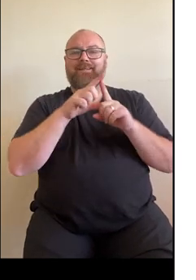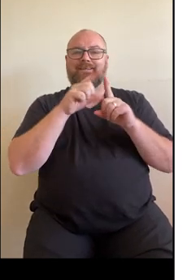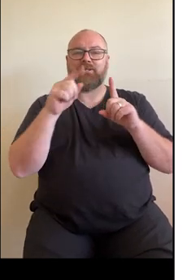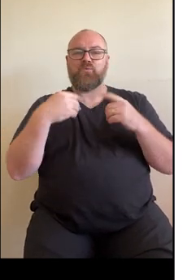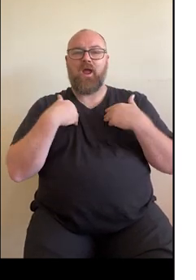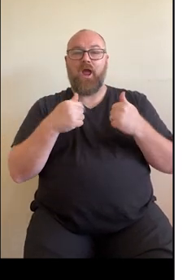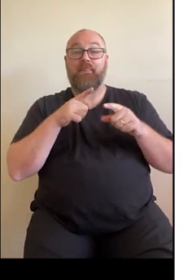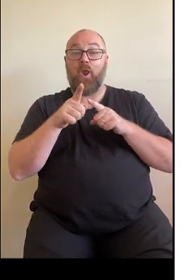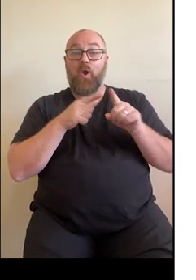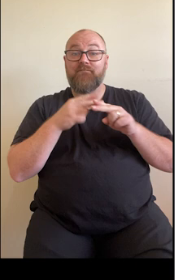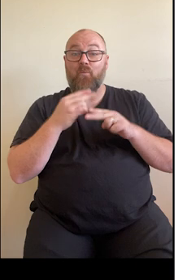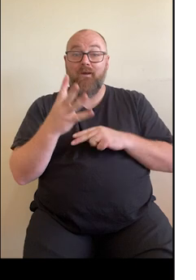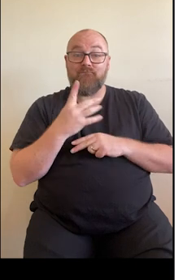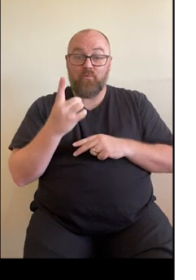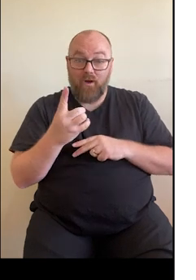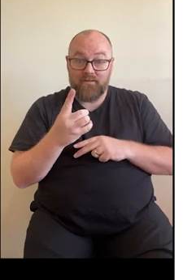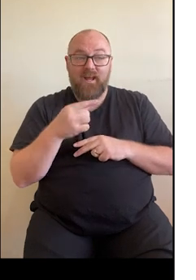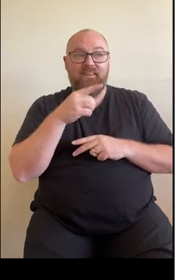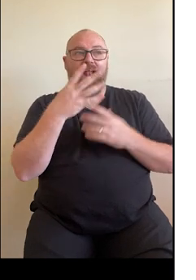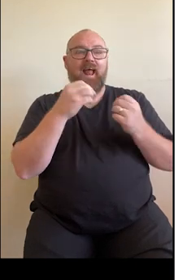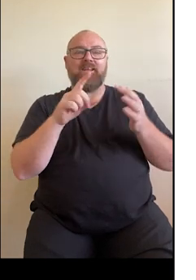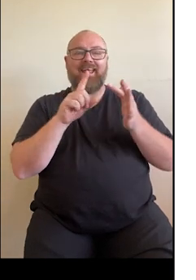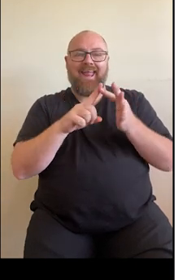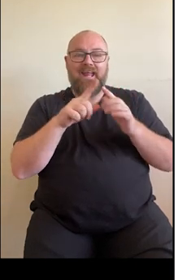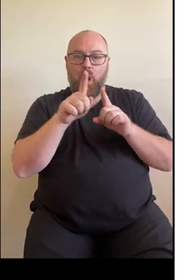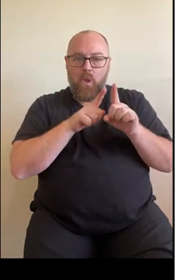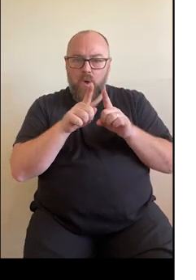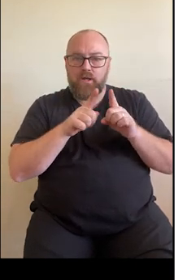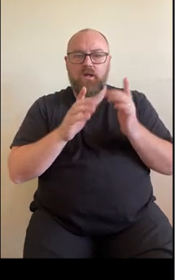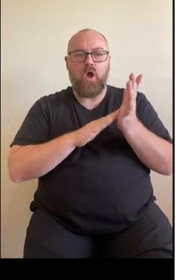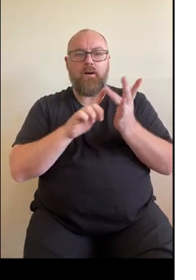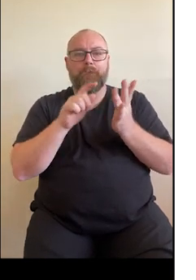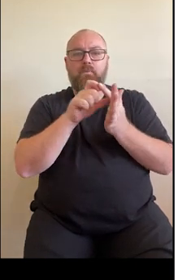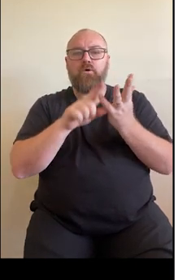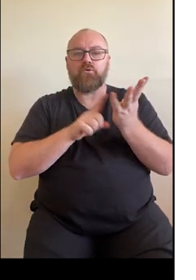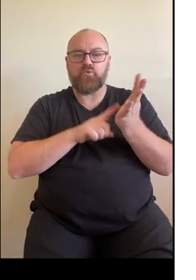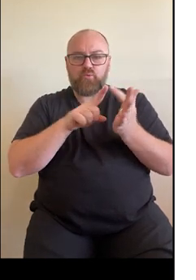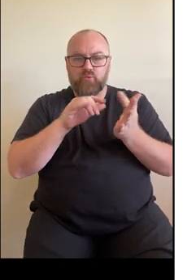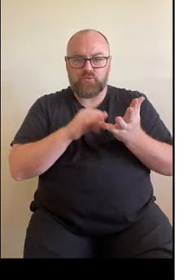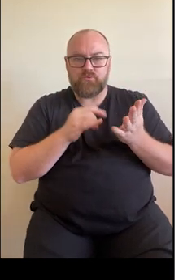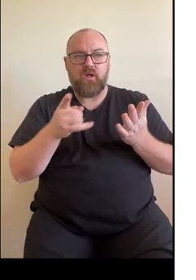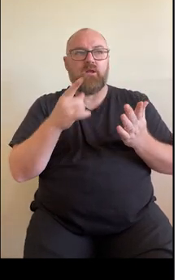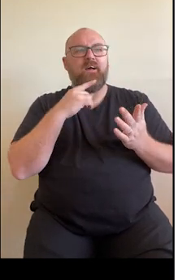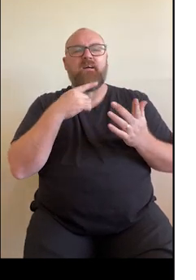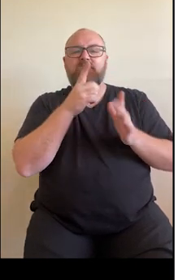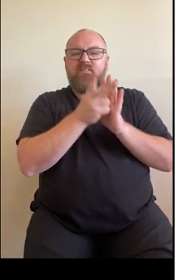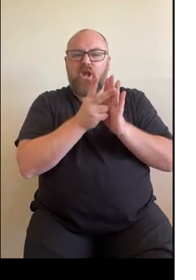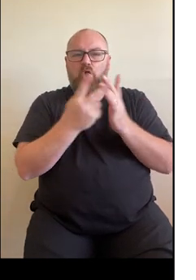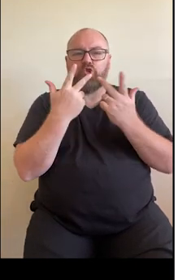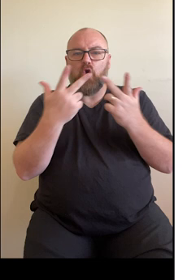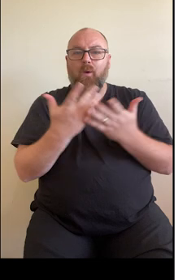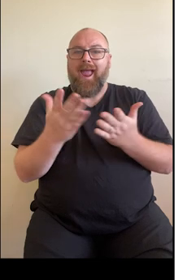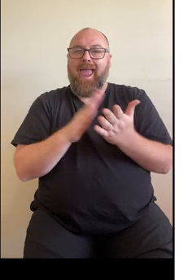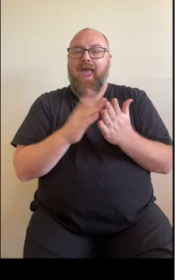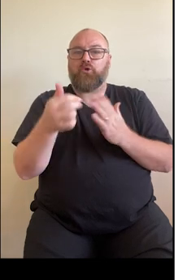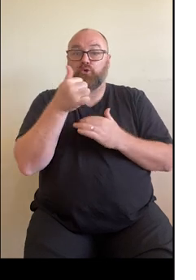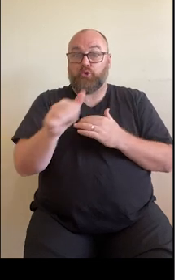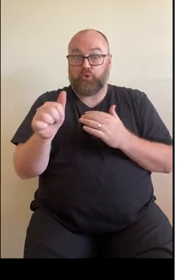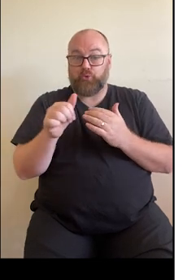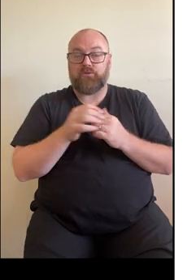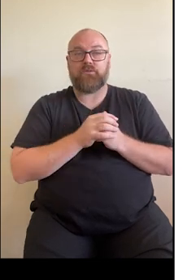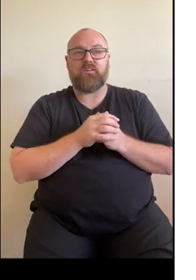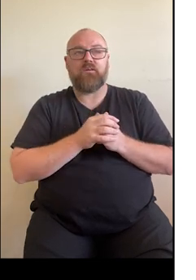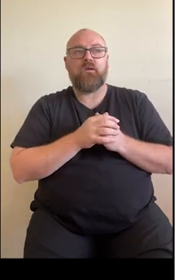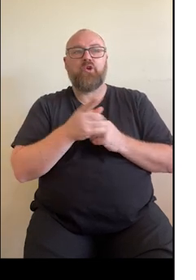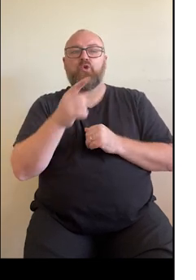This program gives access to e-learning modules and videos, which show you how to use My Health Record. You can choose the content which